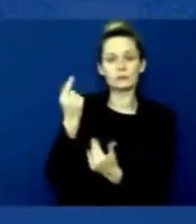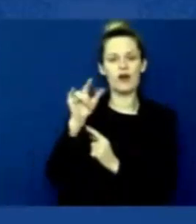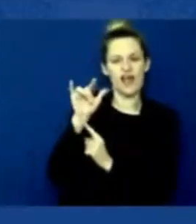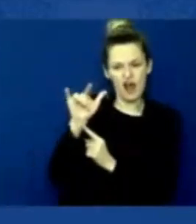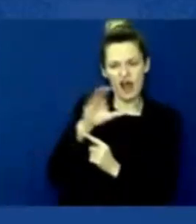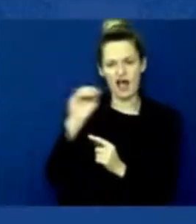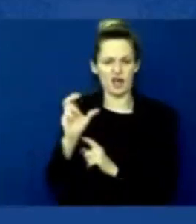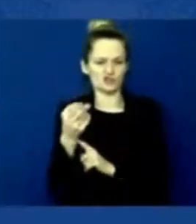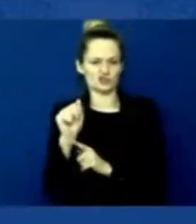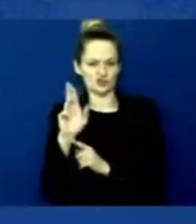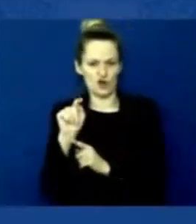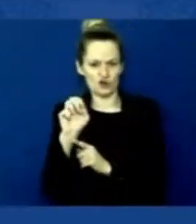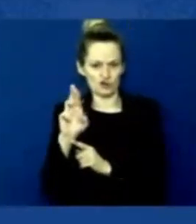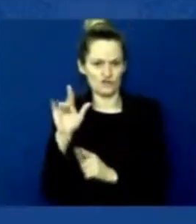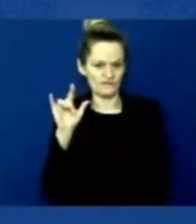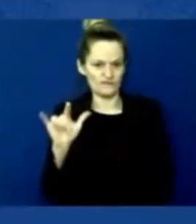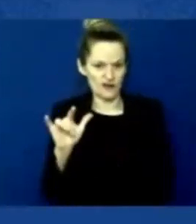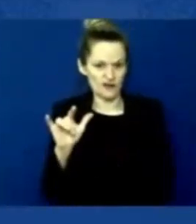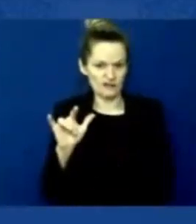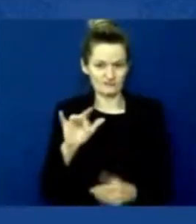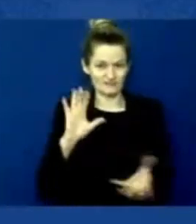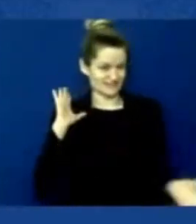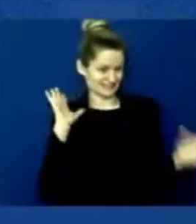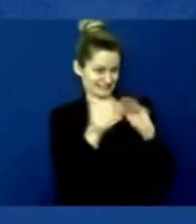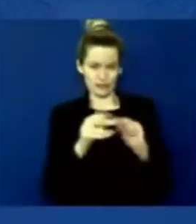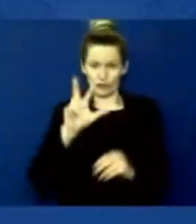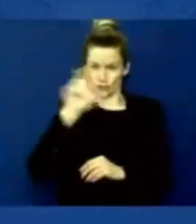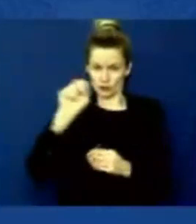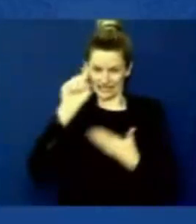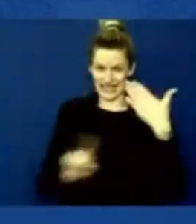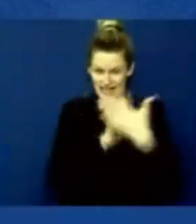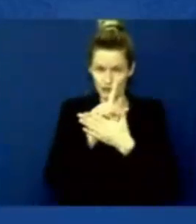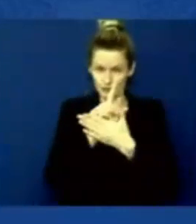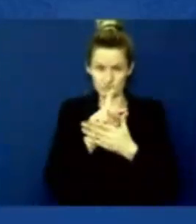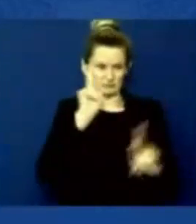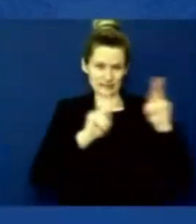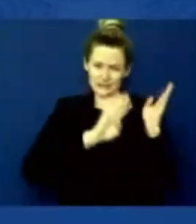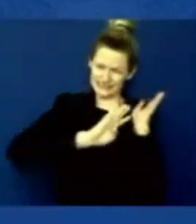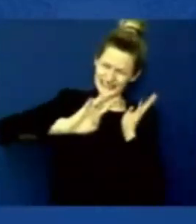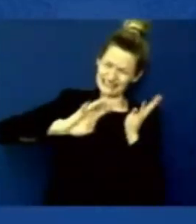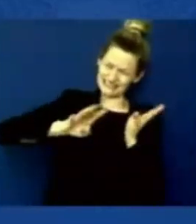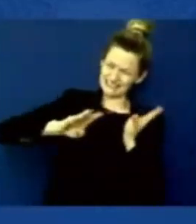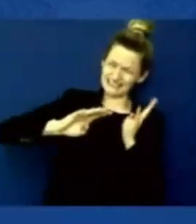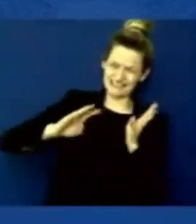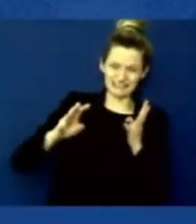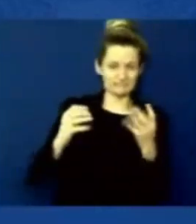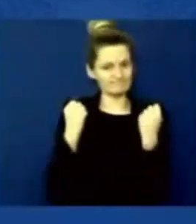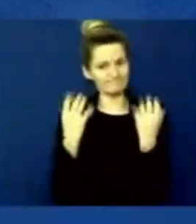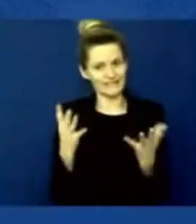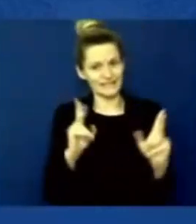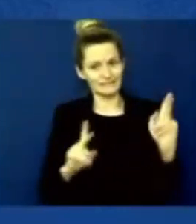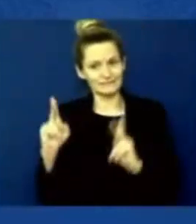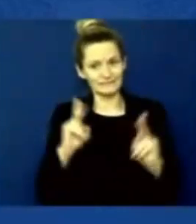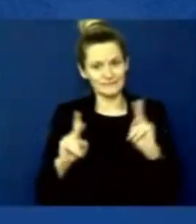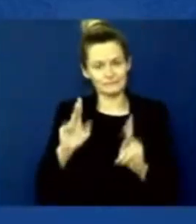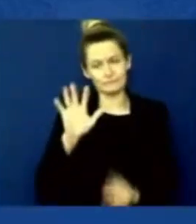extraordinary number of people, as I will detail in a minute, about 11,000 individuals. That number will change day